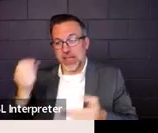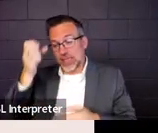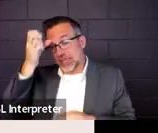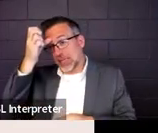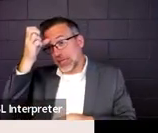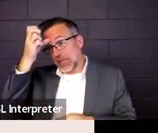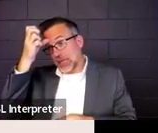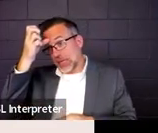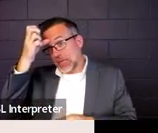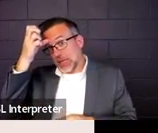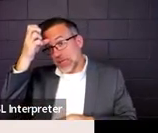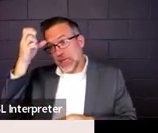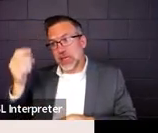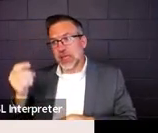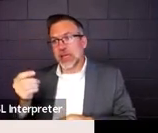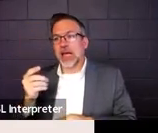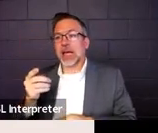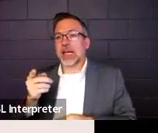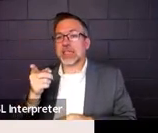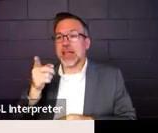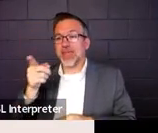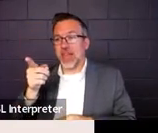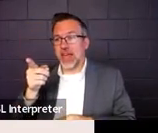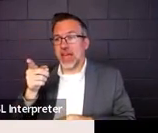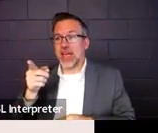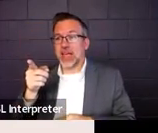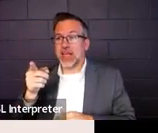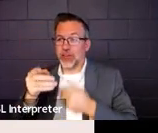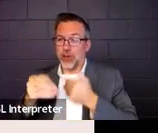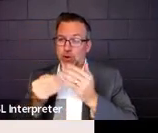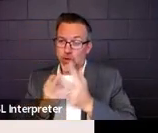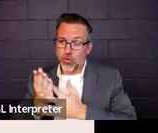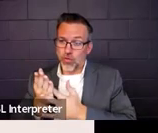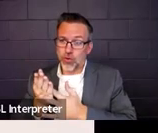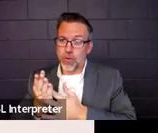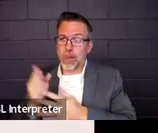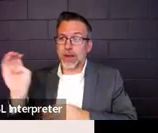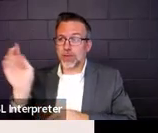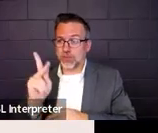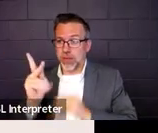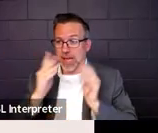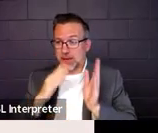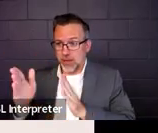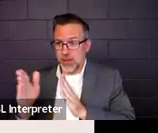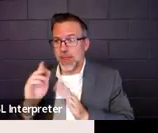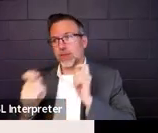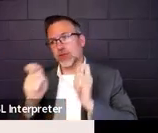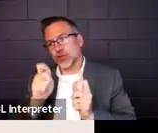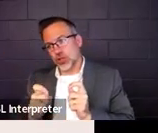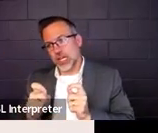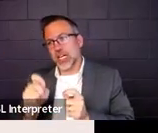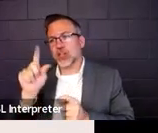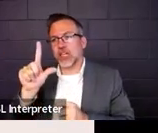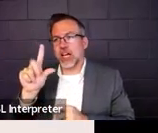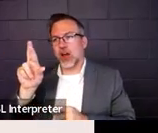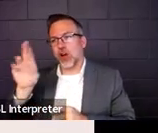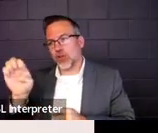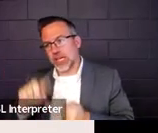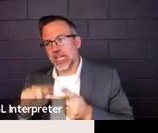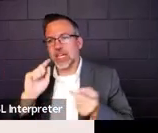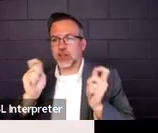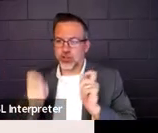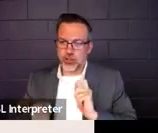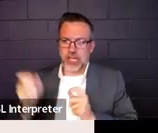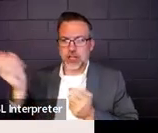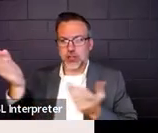through the reentry plan, you're going to need to adjust service times, LRE, modify goals, support services to